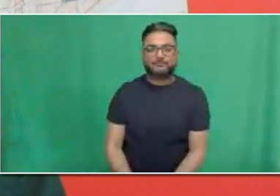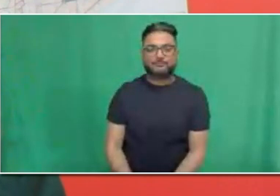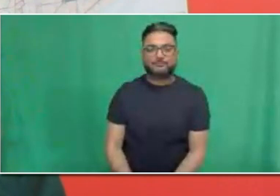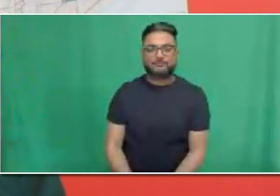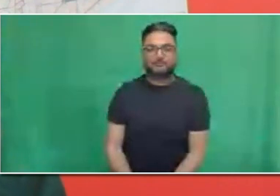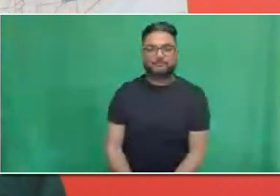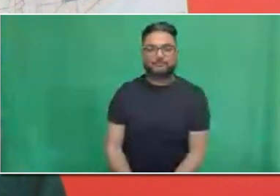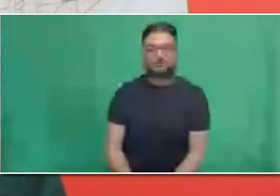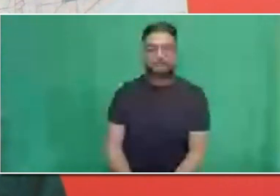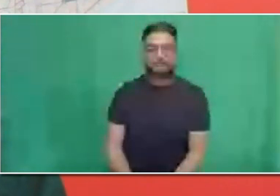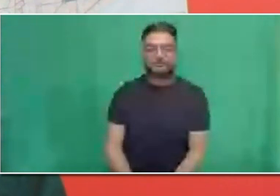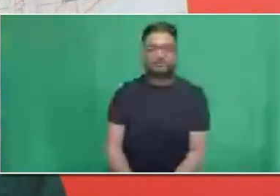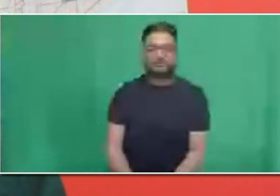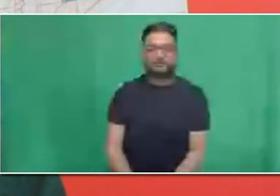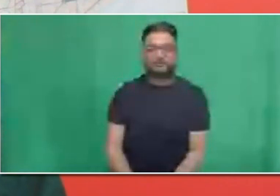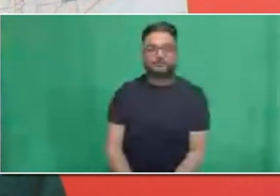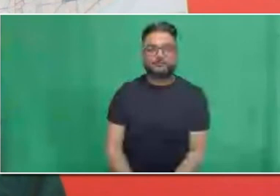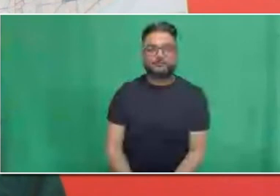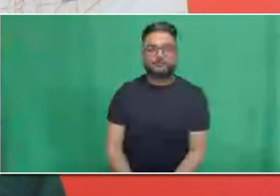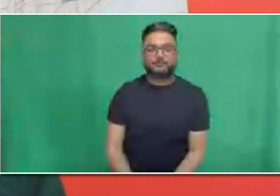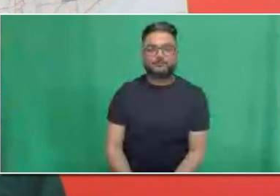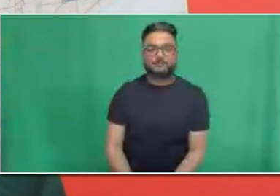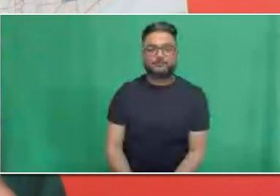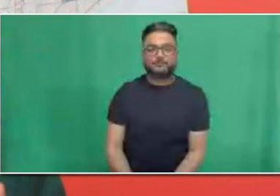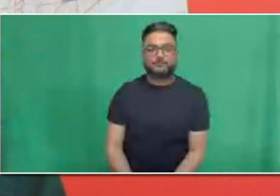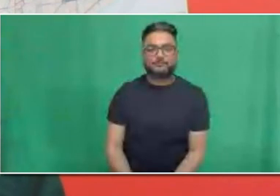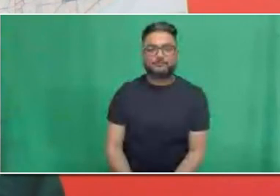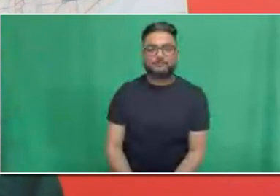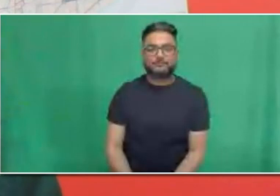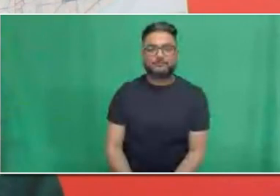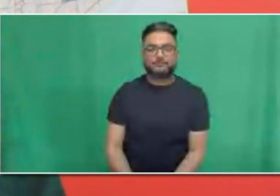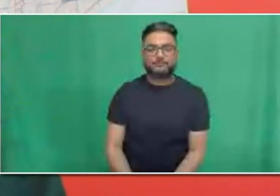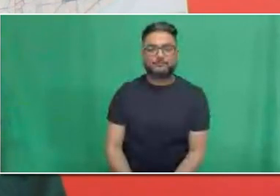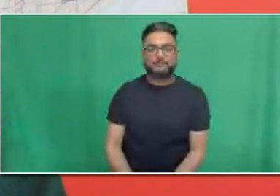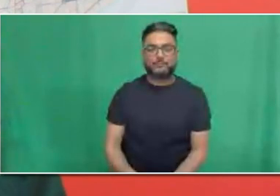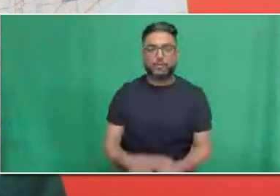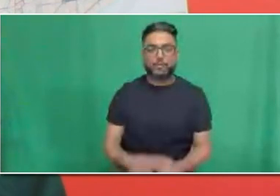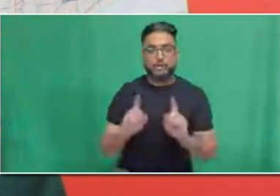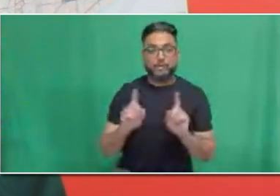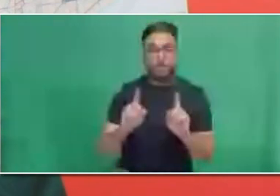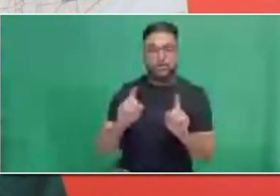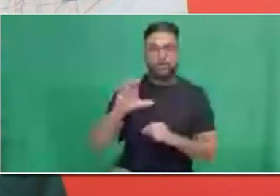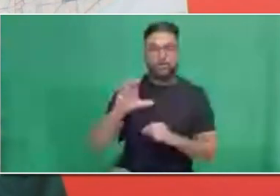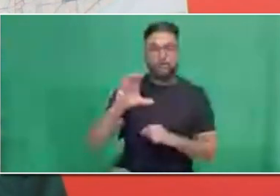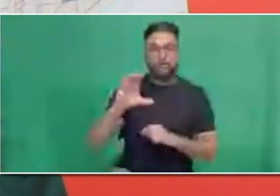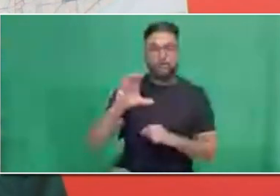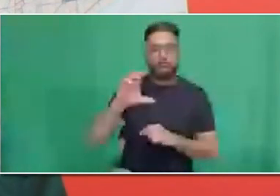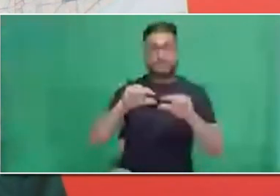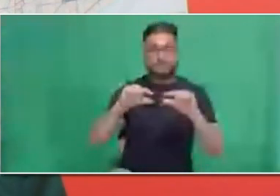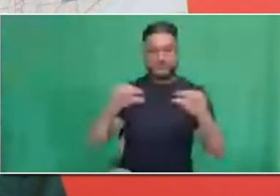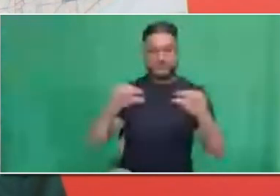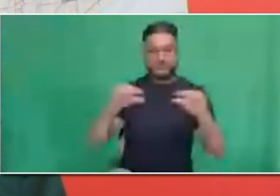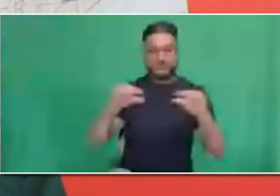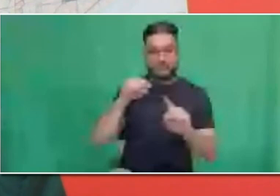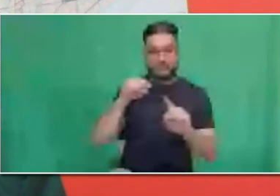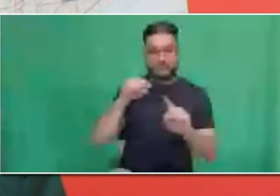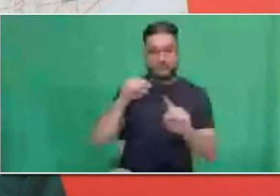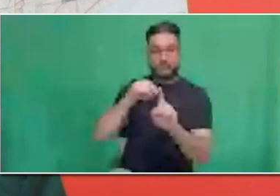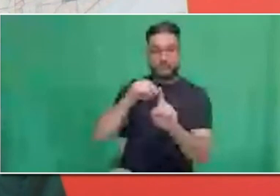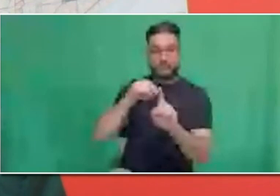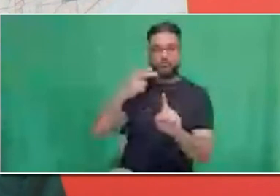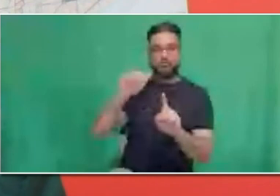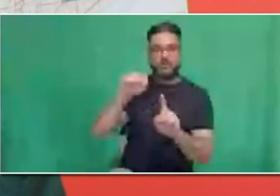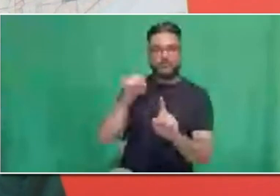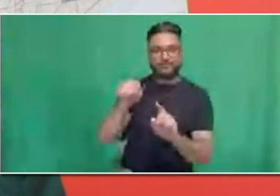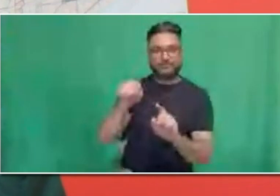chat feature. As we have many people participating, we apologize in advance if your question cannot be